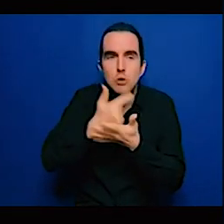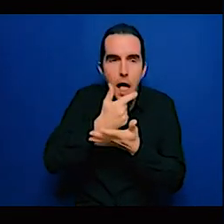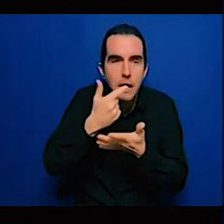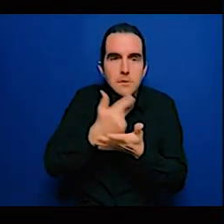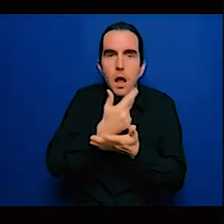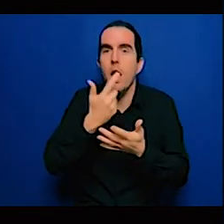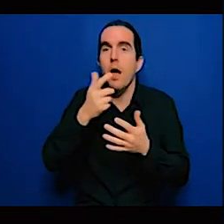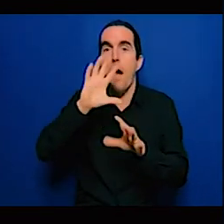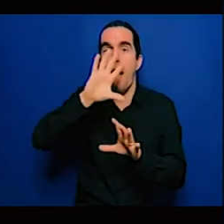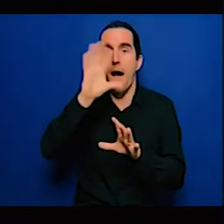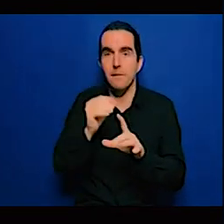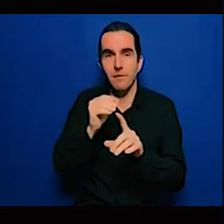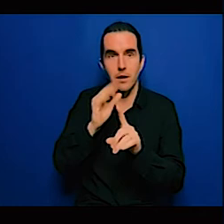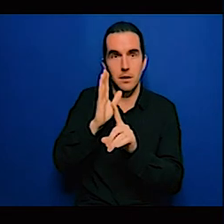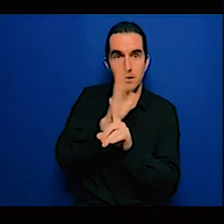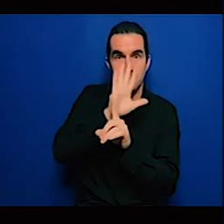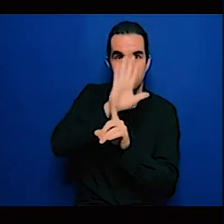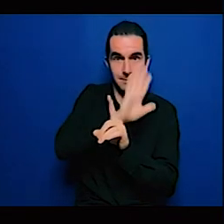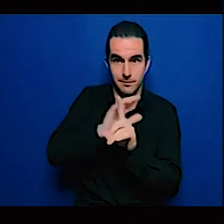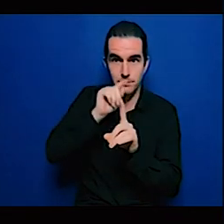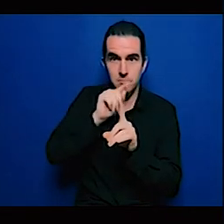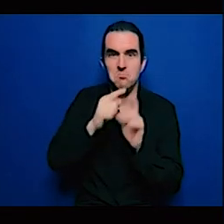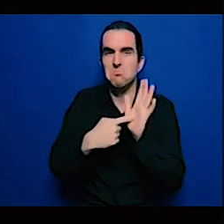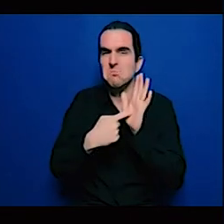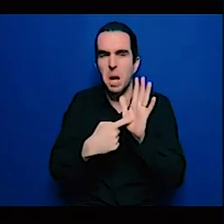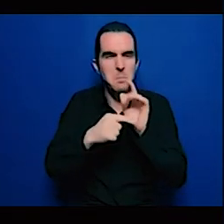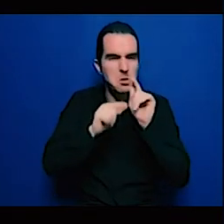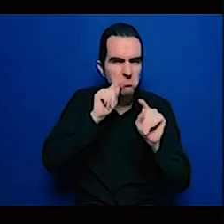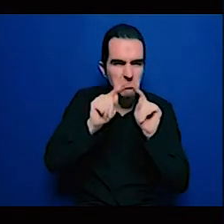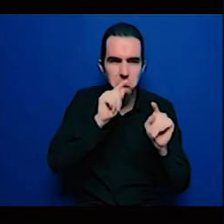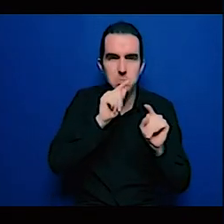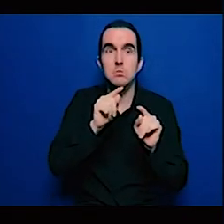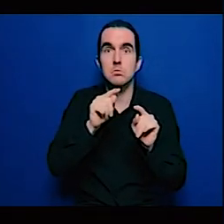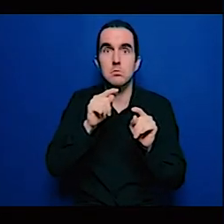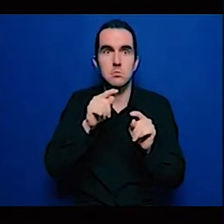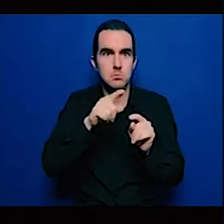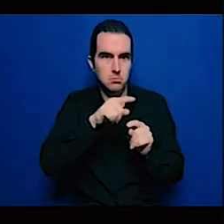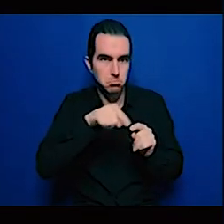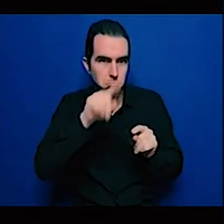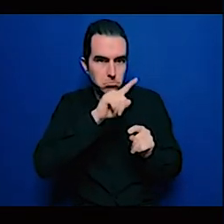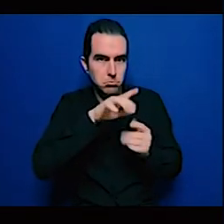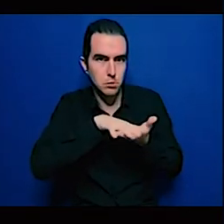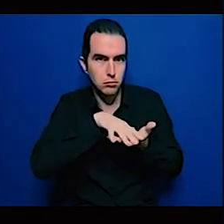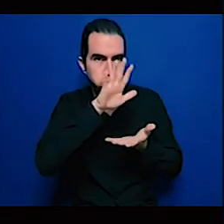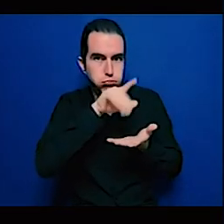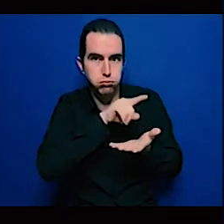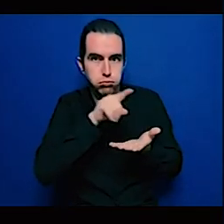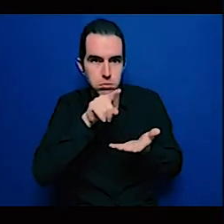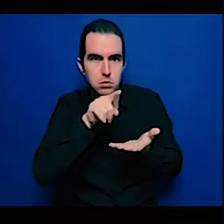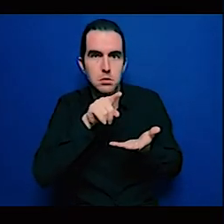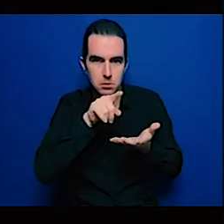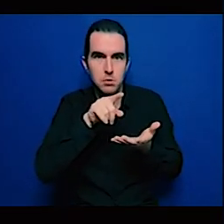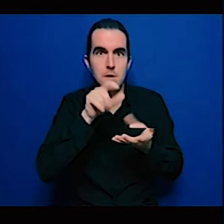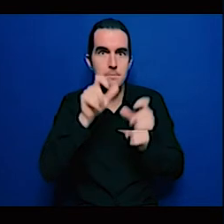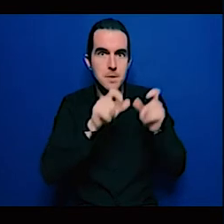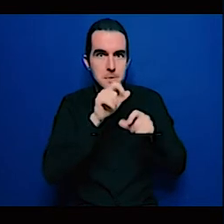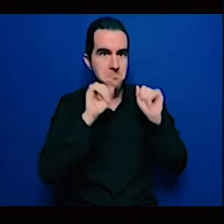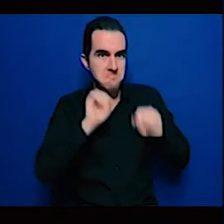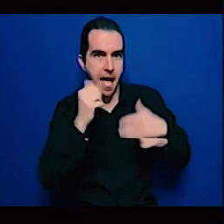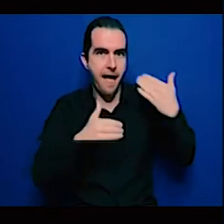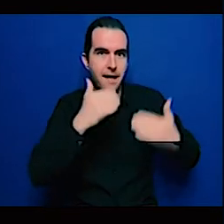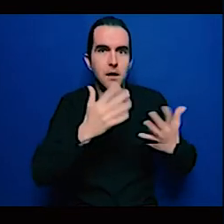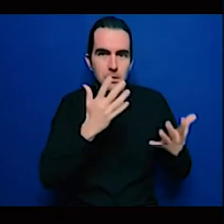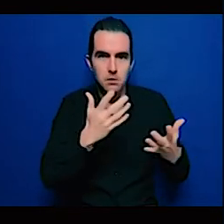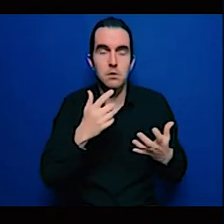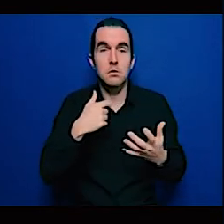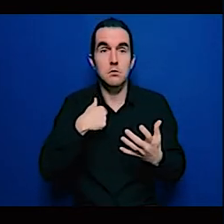Nigeria especially on the east side you'll see just flares everywhere and actually people are starting to